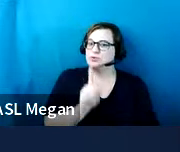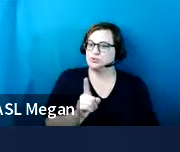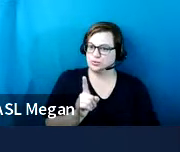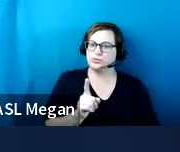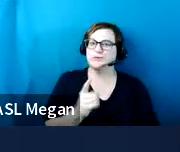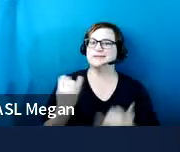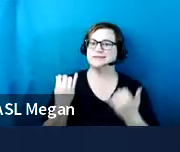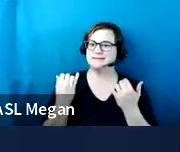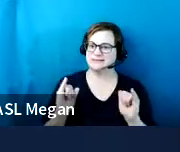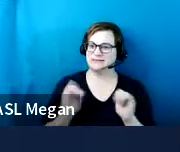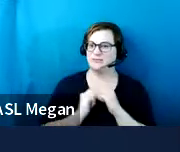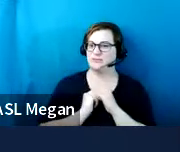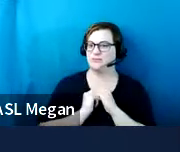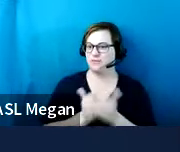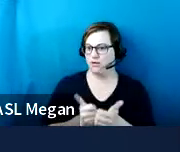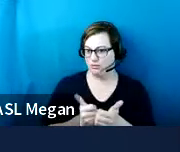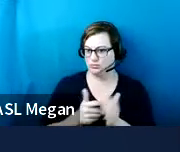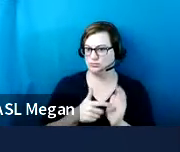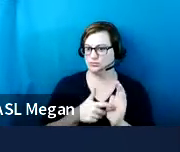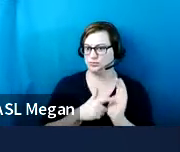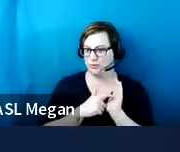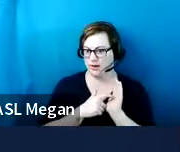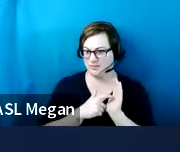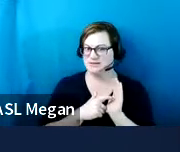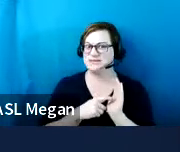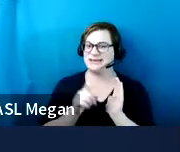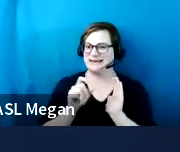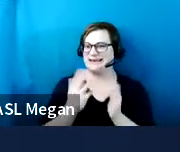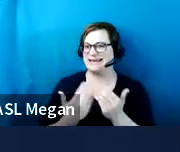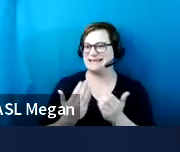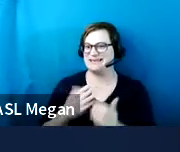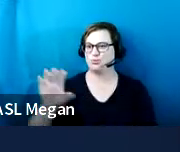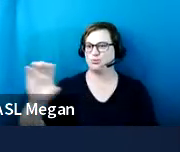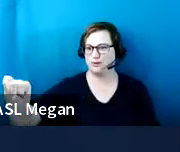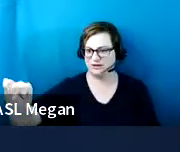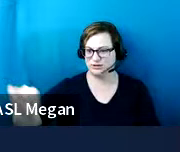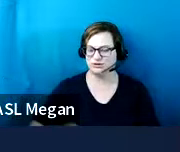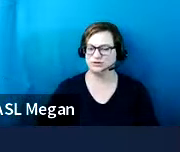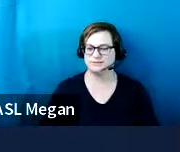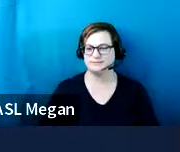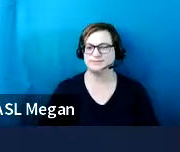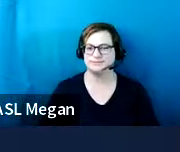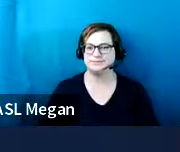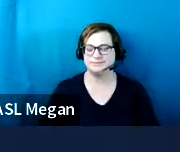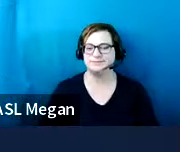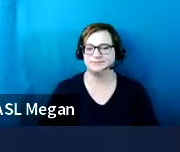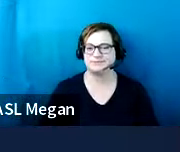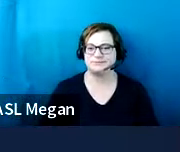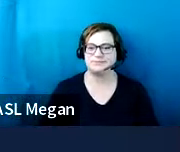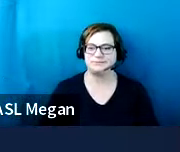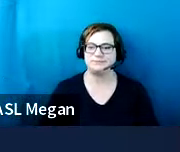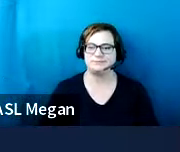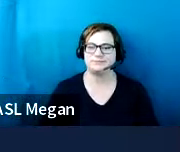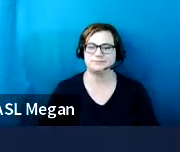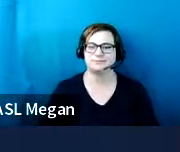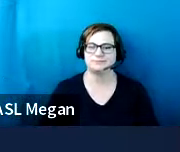it's in, in one of the reach range. So you can be able to access the mechanism